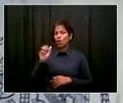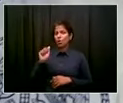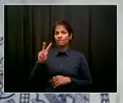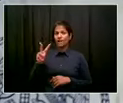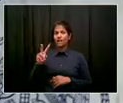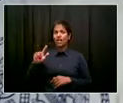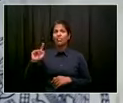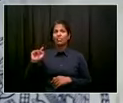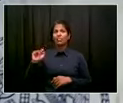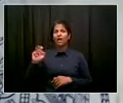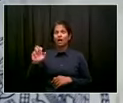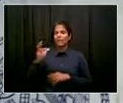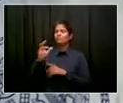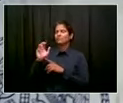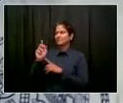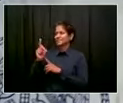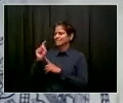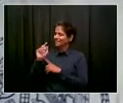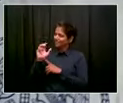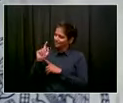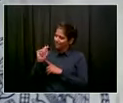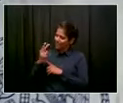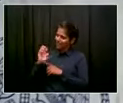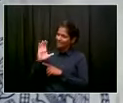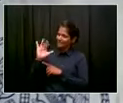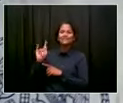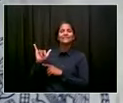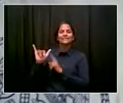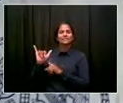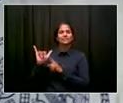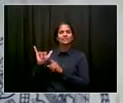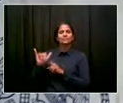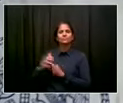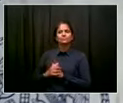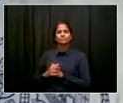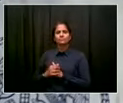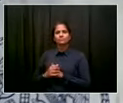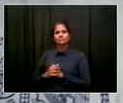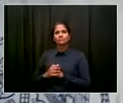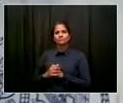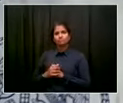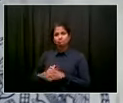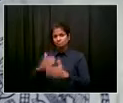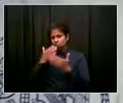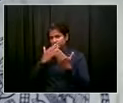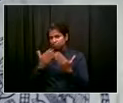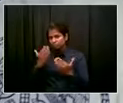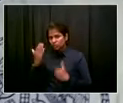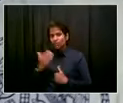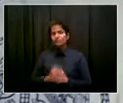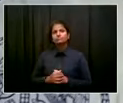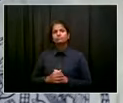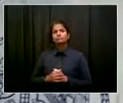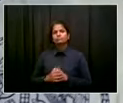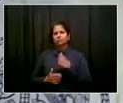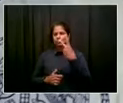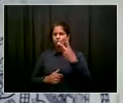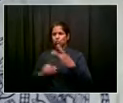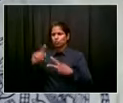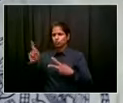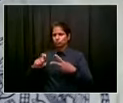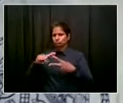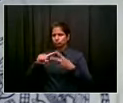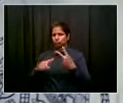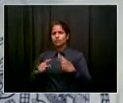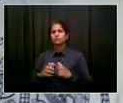thanks mayor um i just wanted to ask you um when the last time you met or spoke